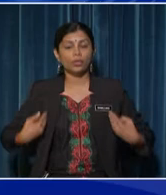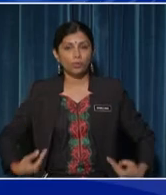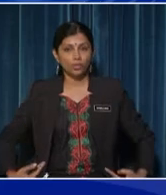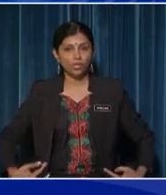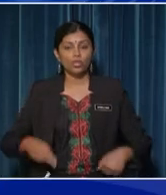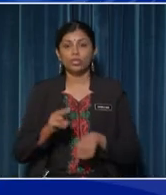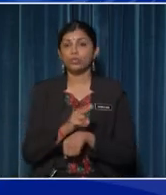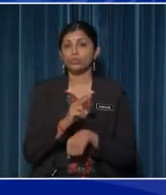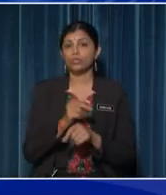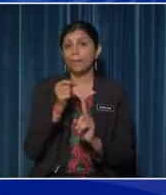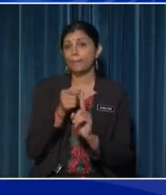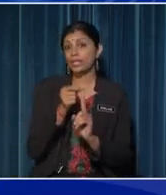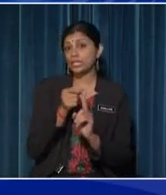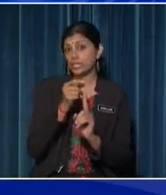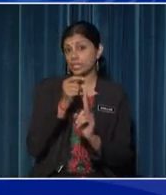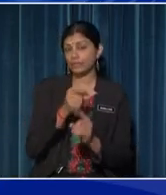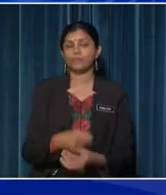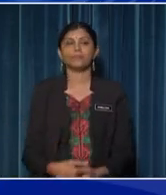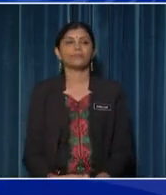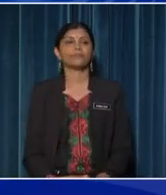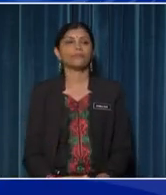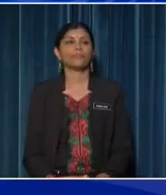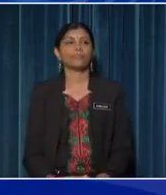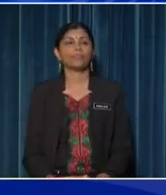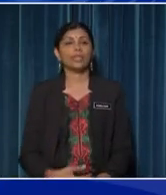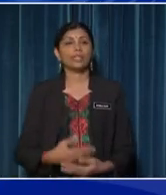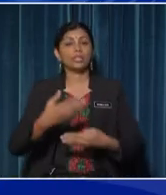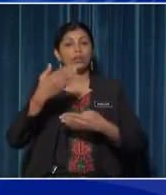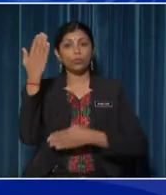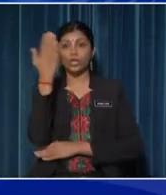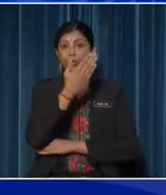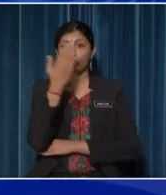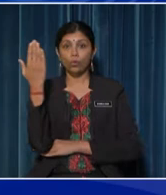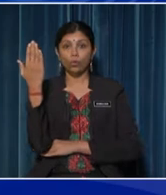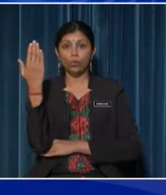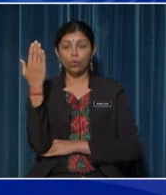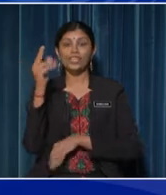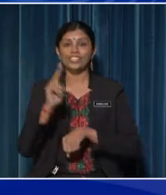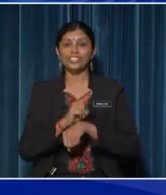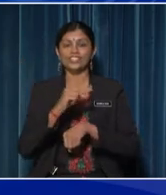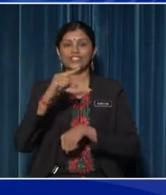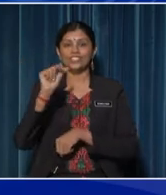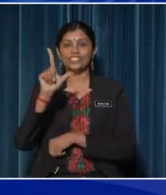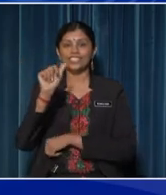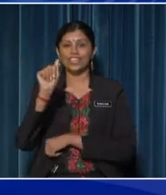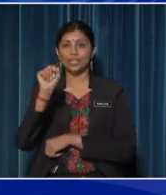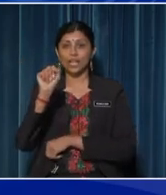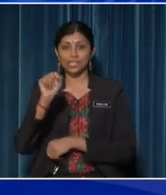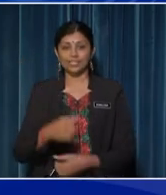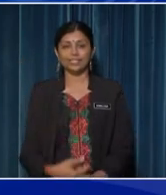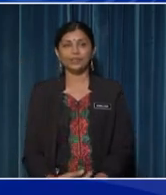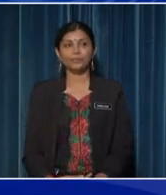made of metal Good, what about the window? Yes, it is made of glass